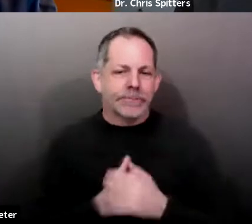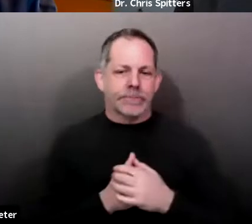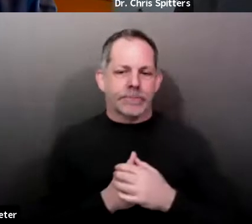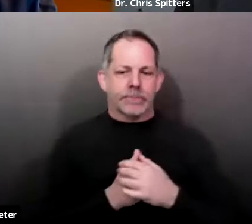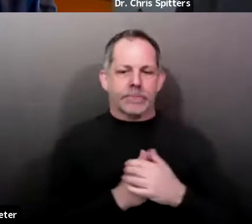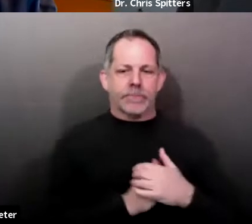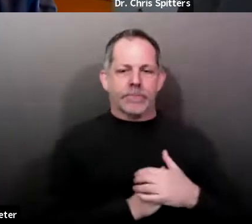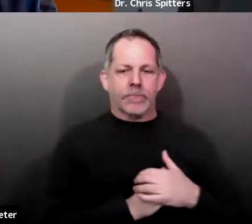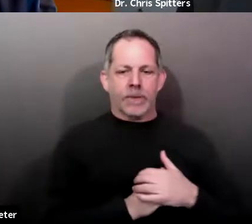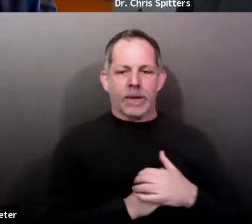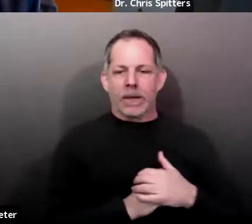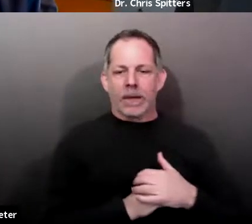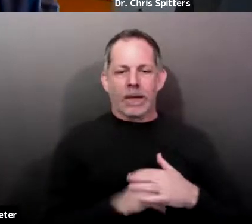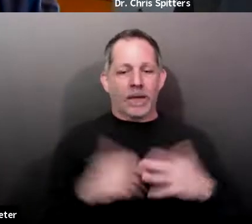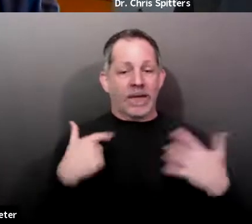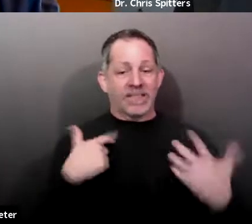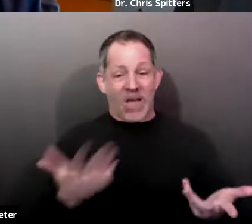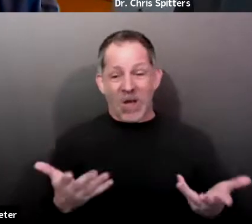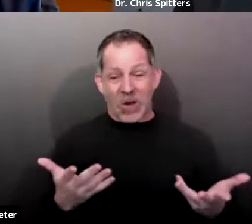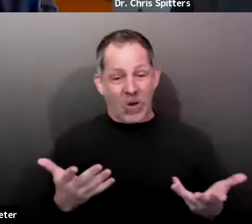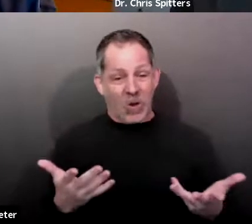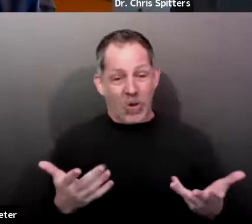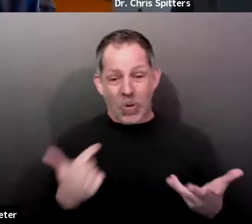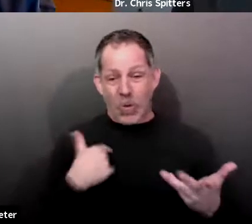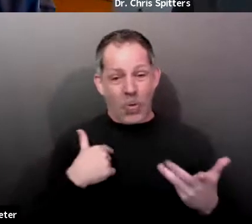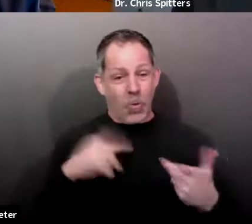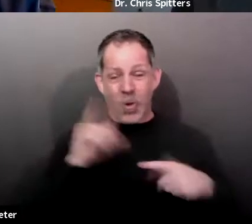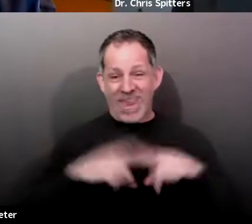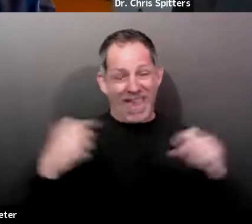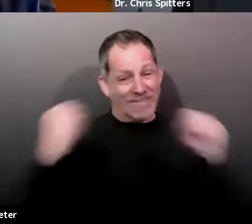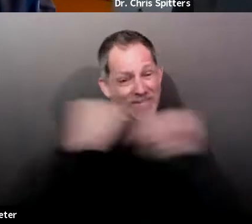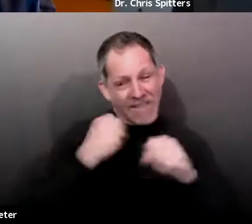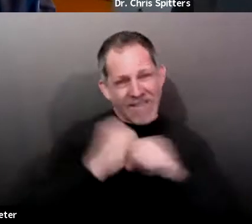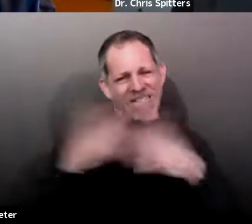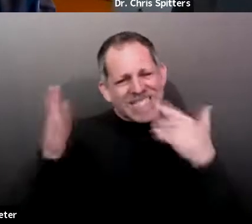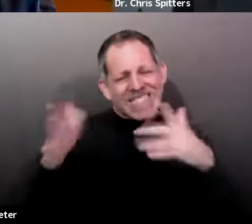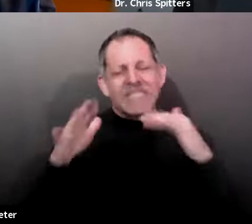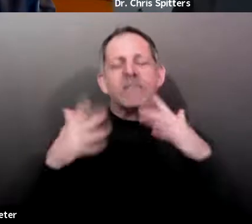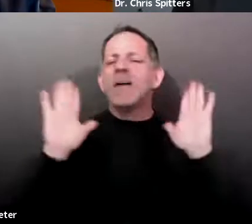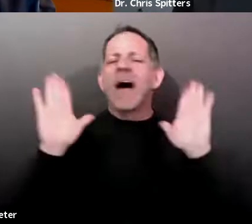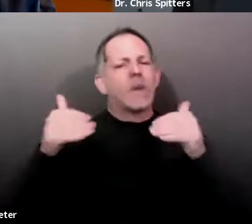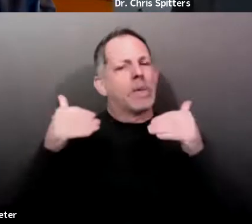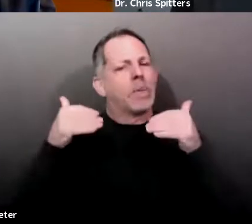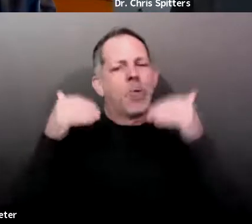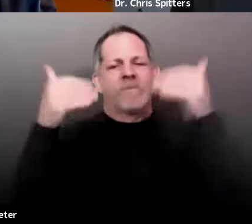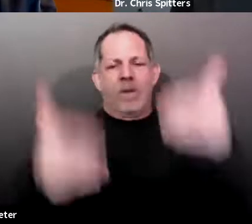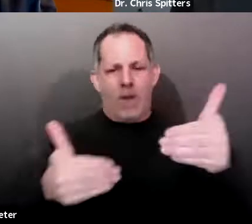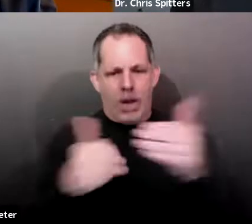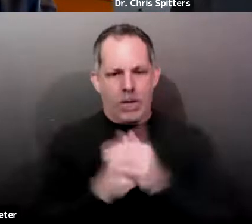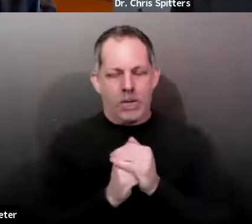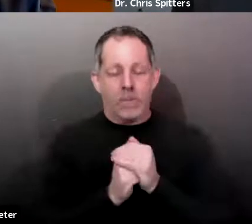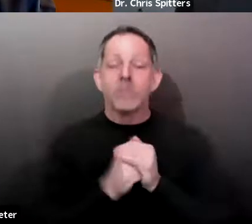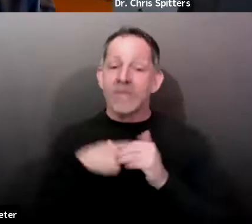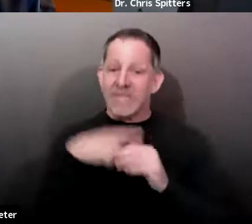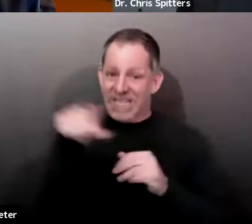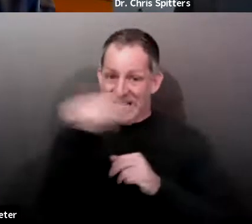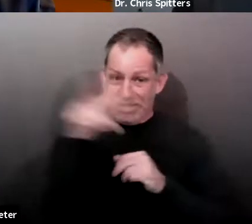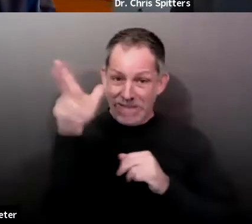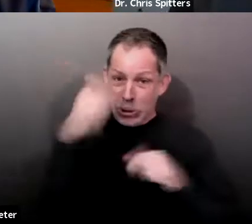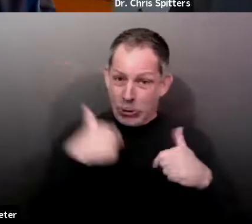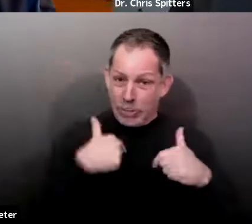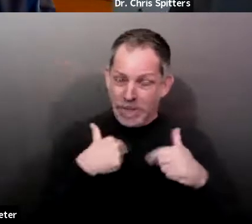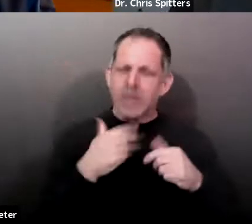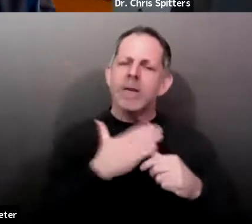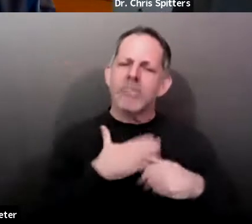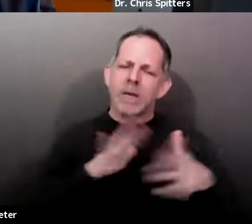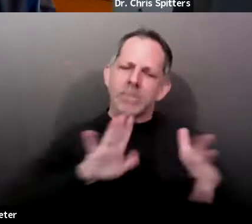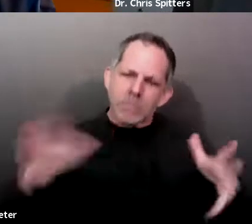we're going to move on. Now, those folks can always get a second dose. There's no, you don't have to restart, even if it's been more